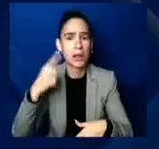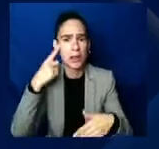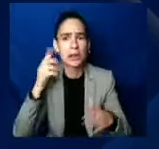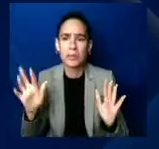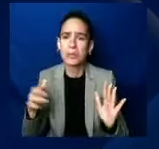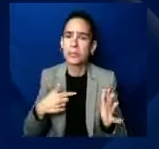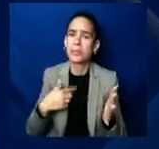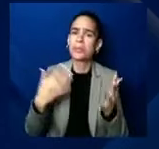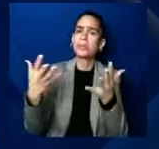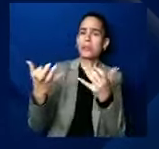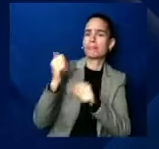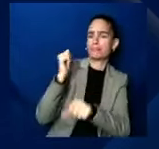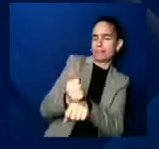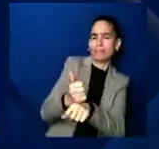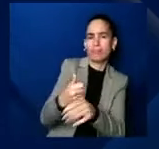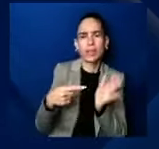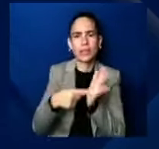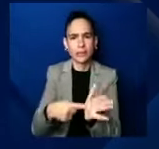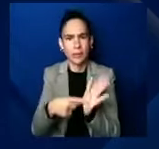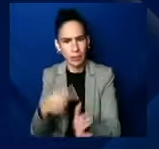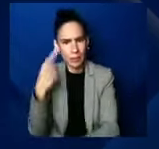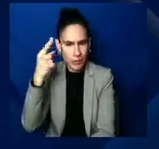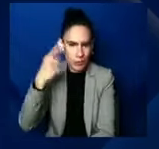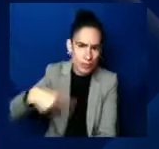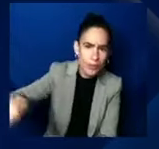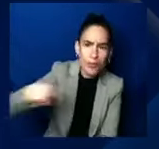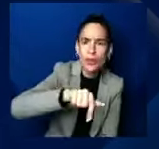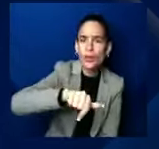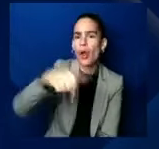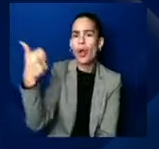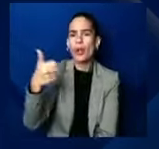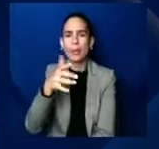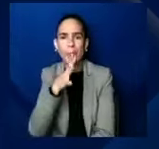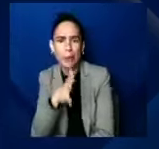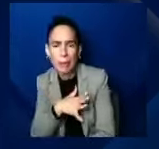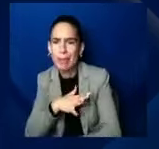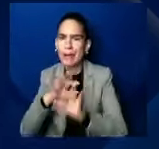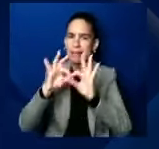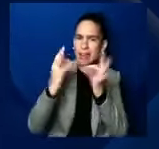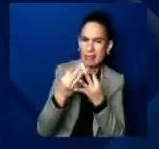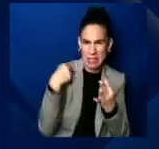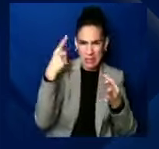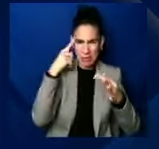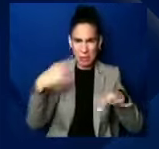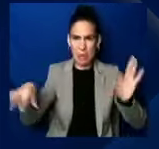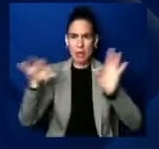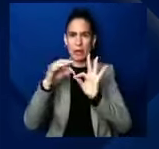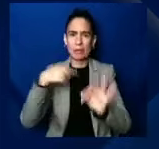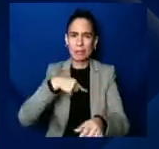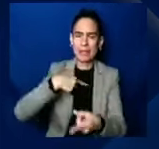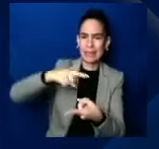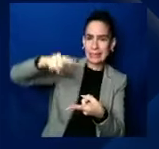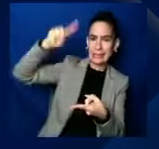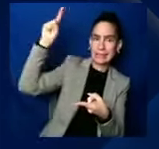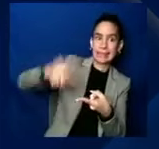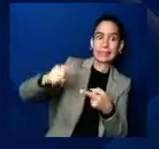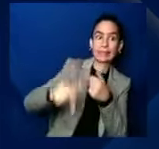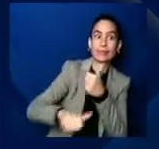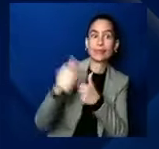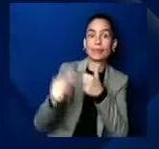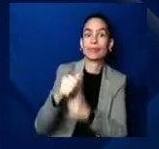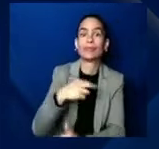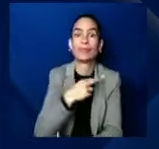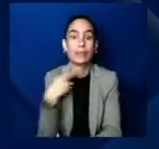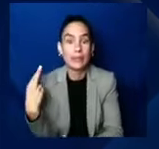Um, because I do think it's important that, that if we de-risk, uh, this idea, you know, there are so many men who are too